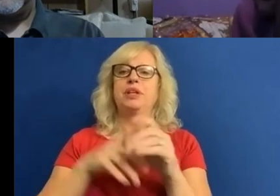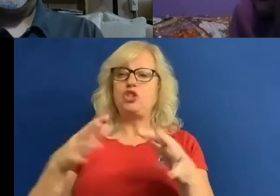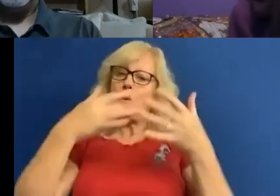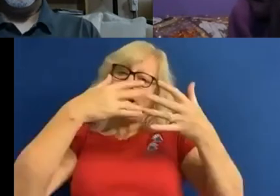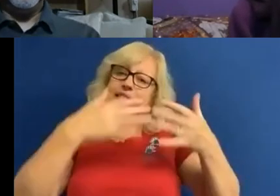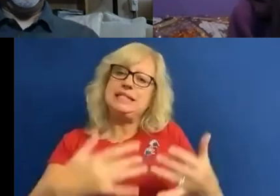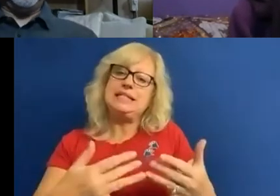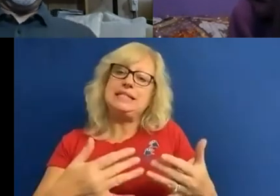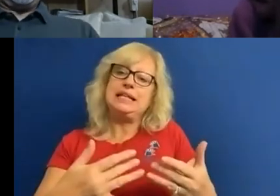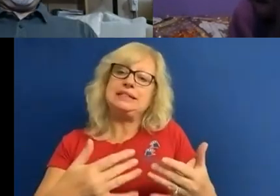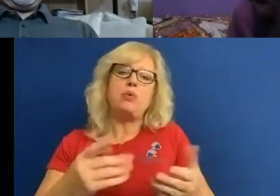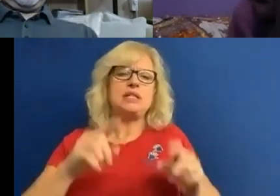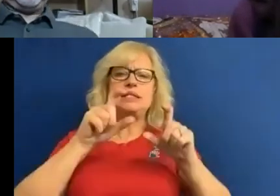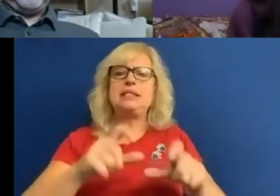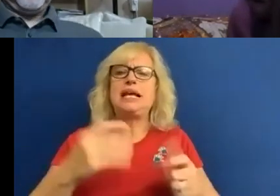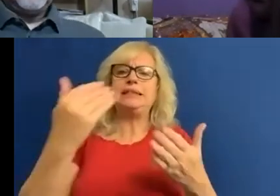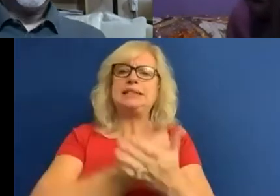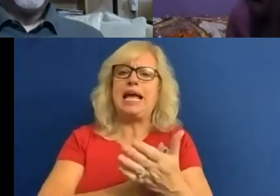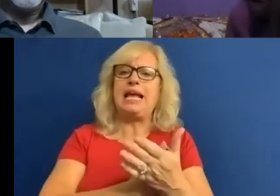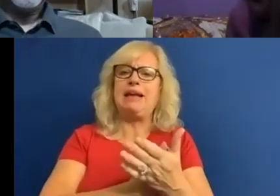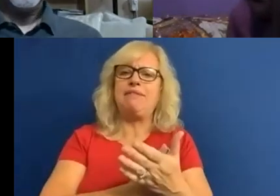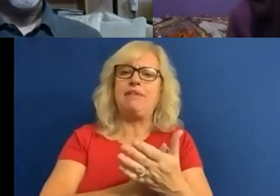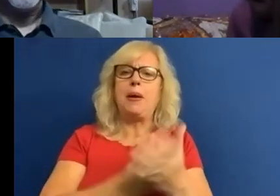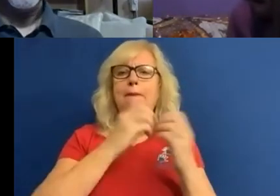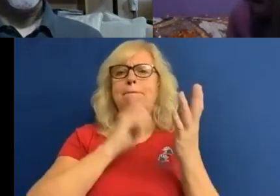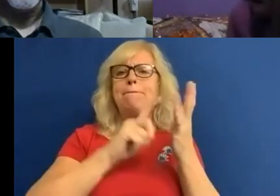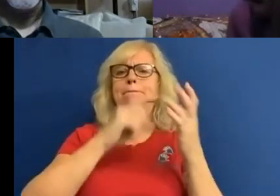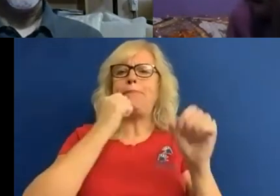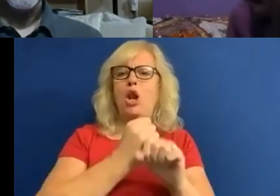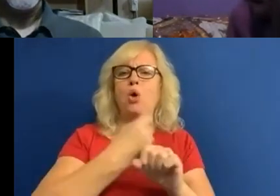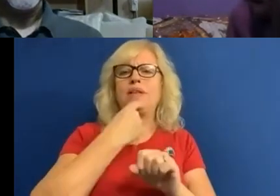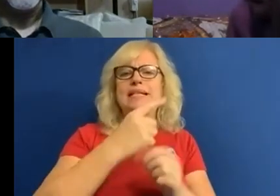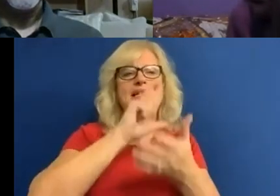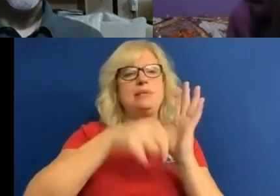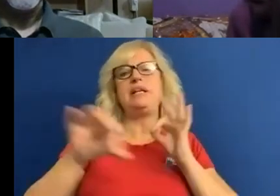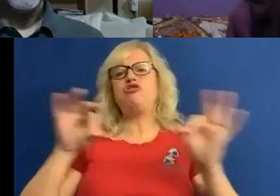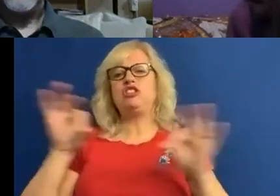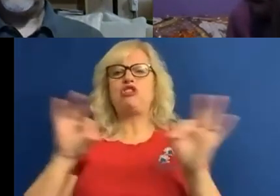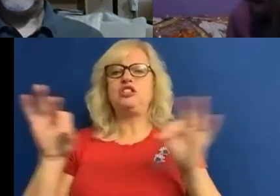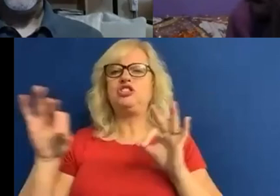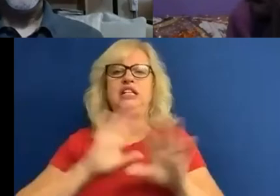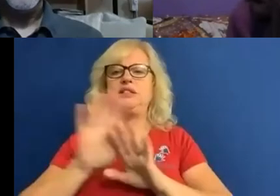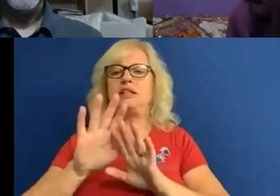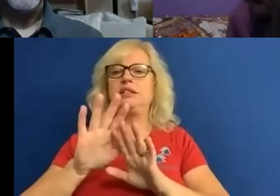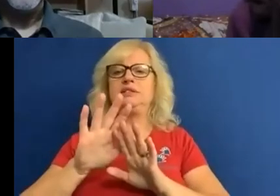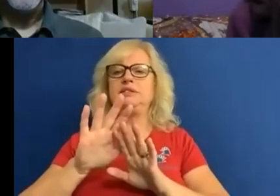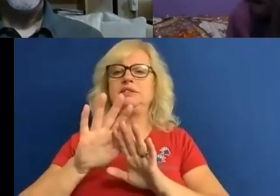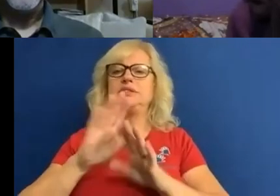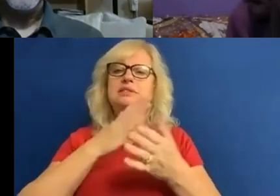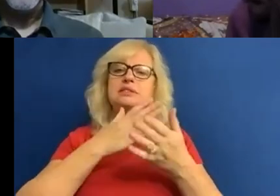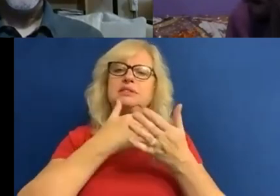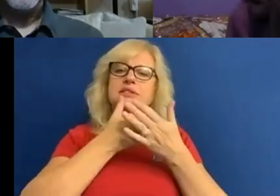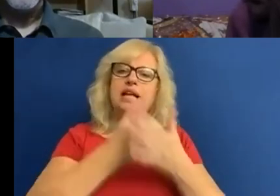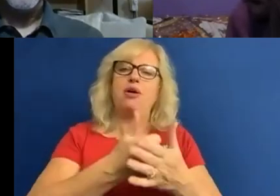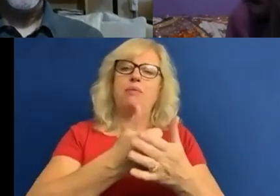So there was a Stay Safe East blog that said that the disability strategy does not address the specific needs of women.